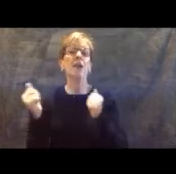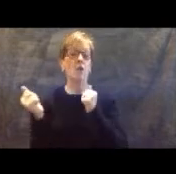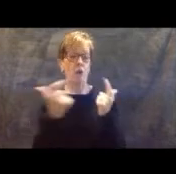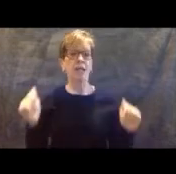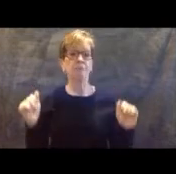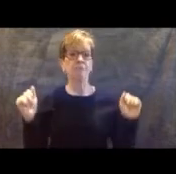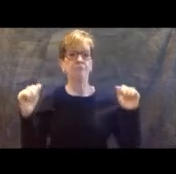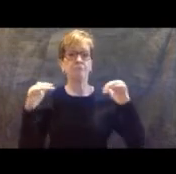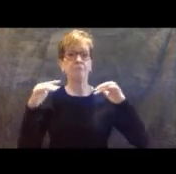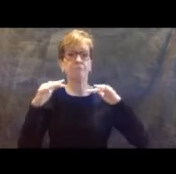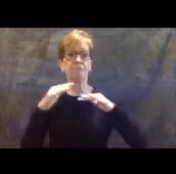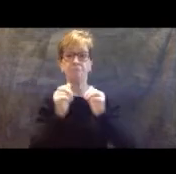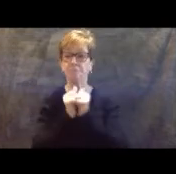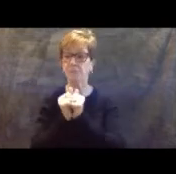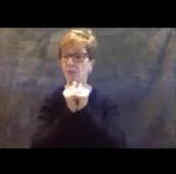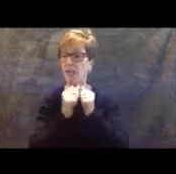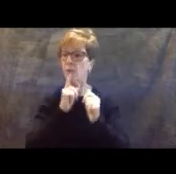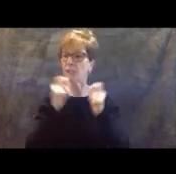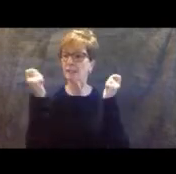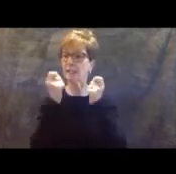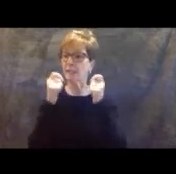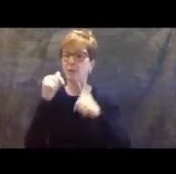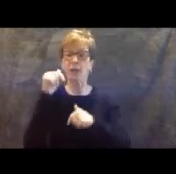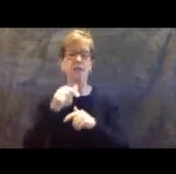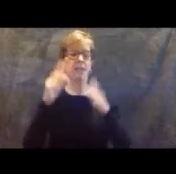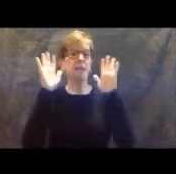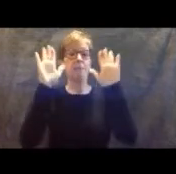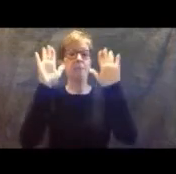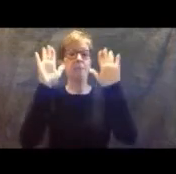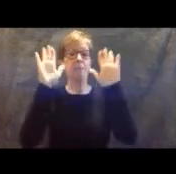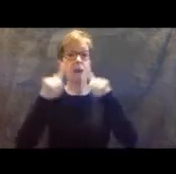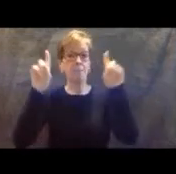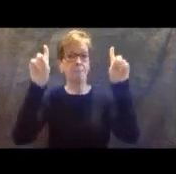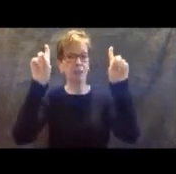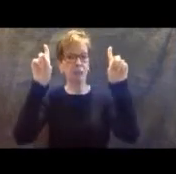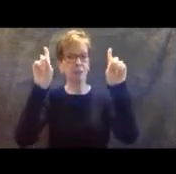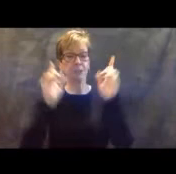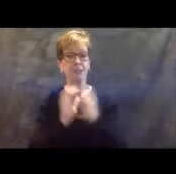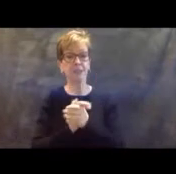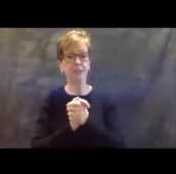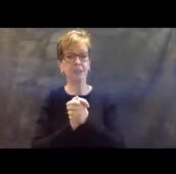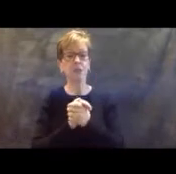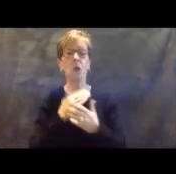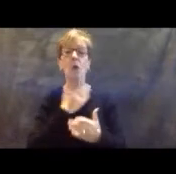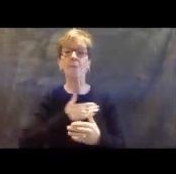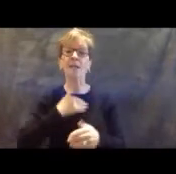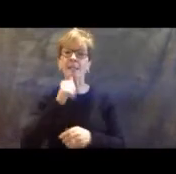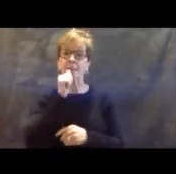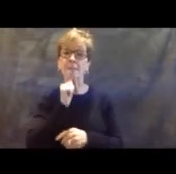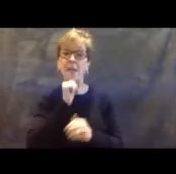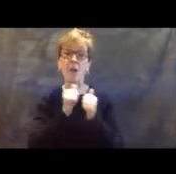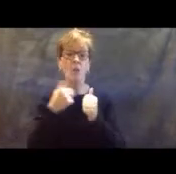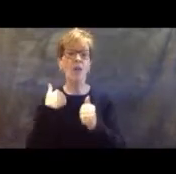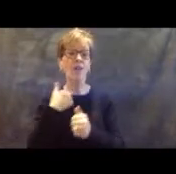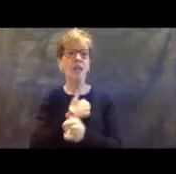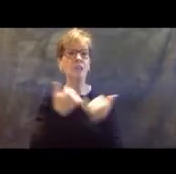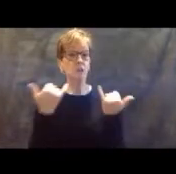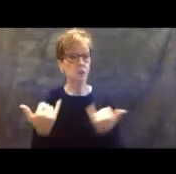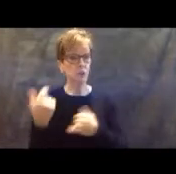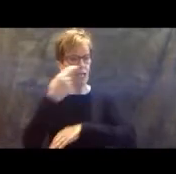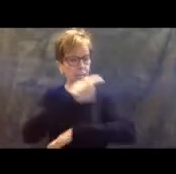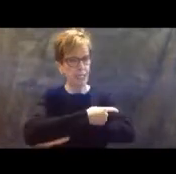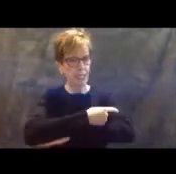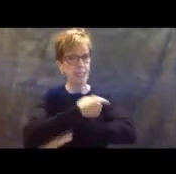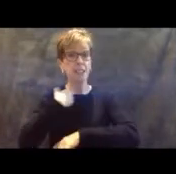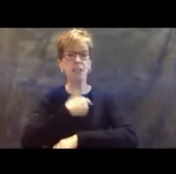-face celebration of this amazing accomplishment. So, please bear with us today as we work with the platform to give you the